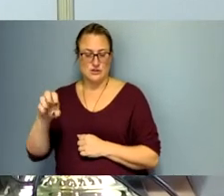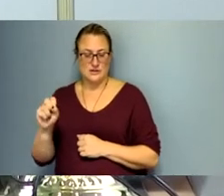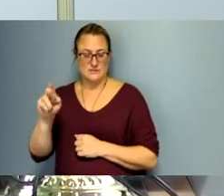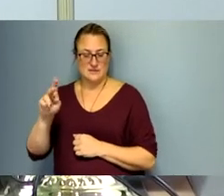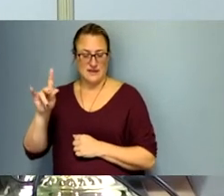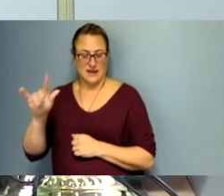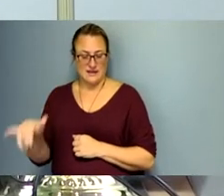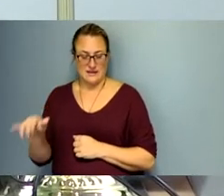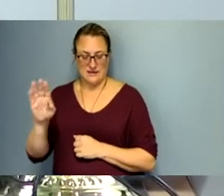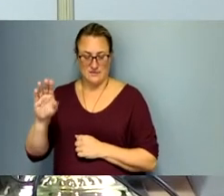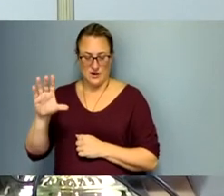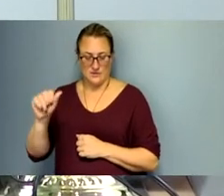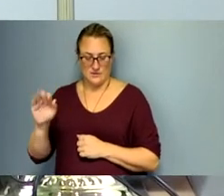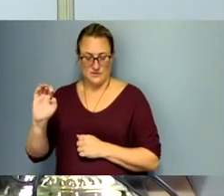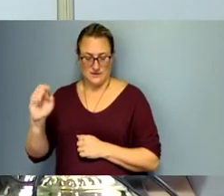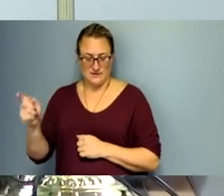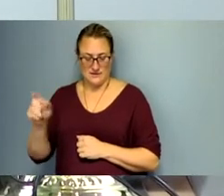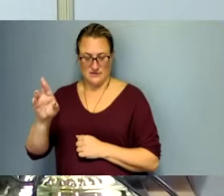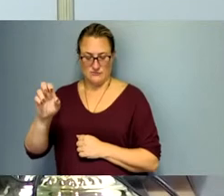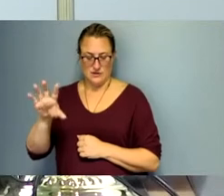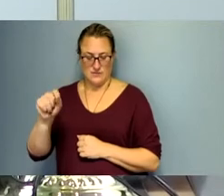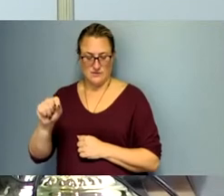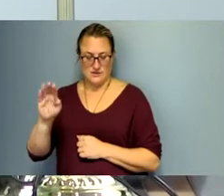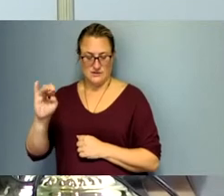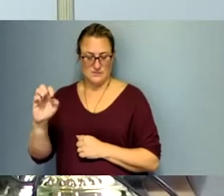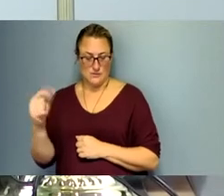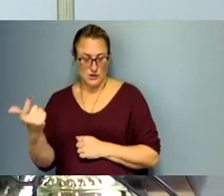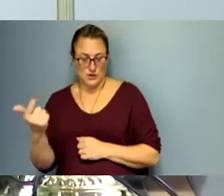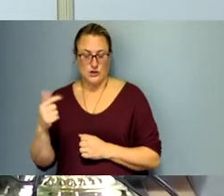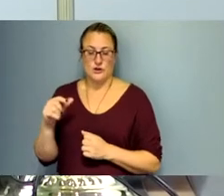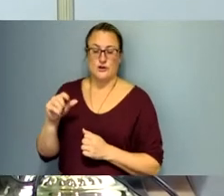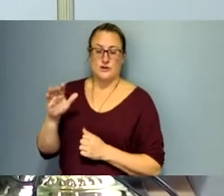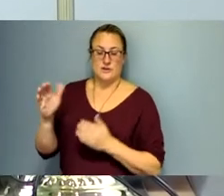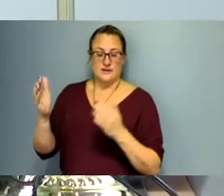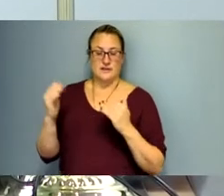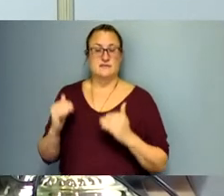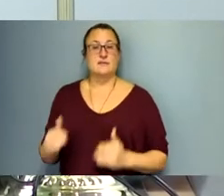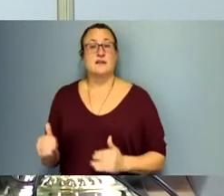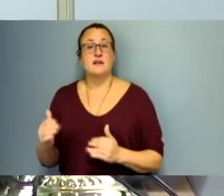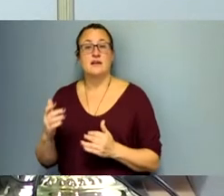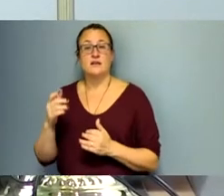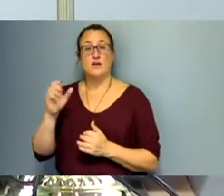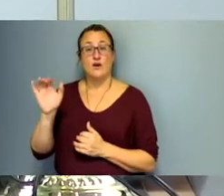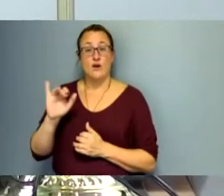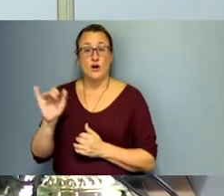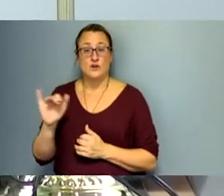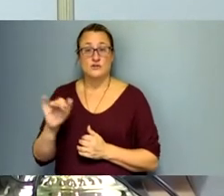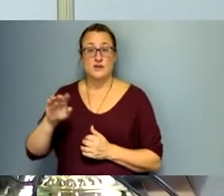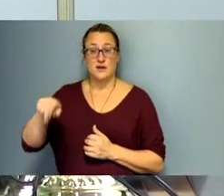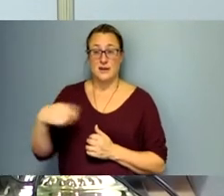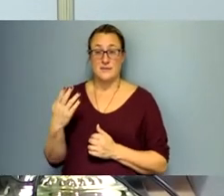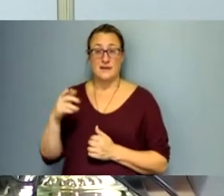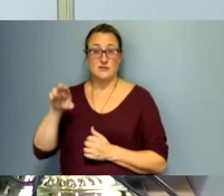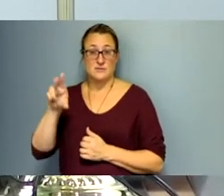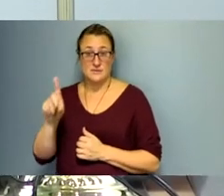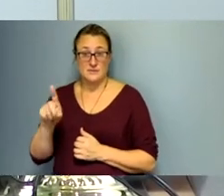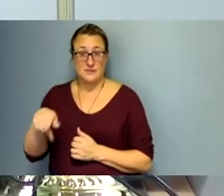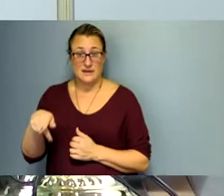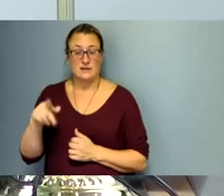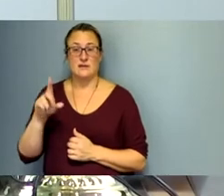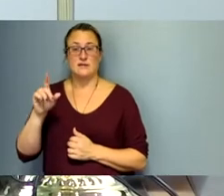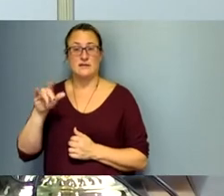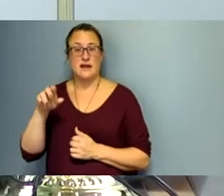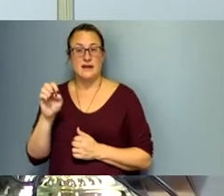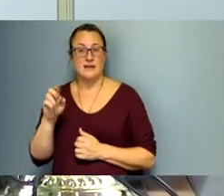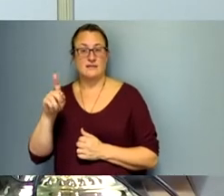Bucks County Opportunity Council, Constance Furman, Industrial Development Authority, Stephen Marzullo, through the MHDP, Diana Kelly, Planning